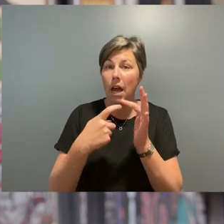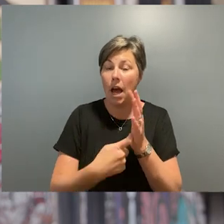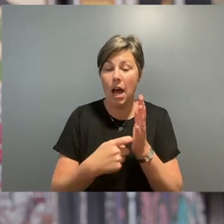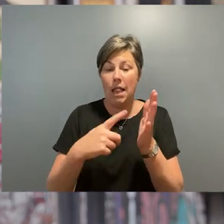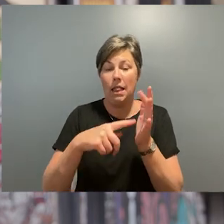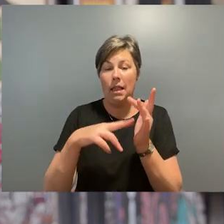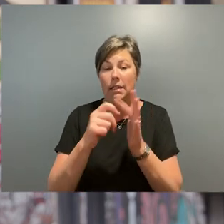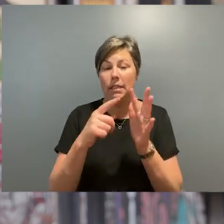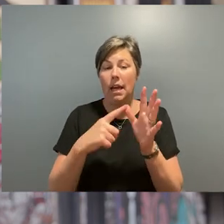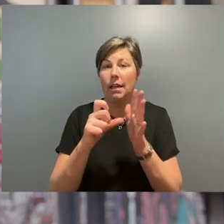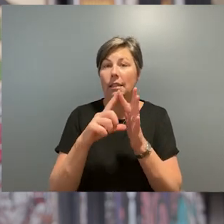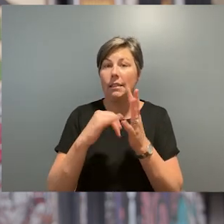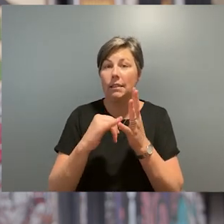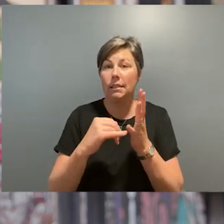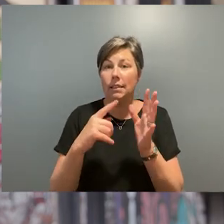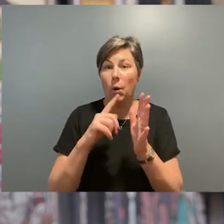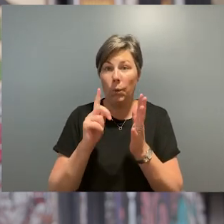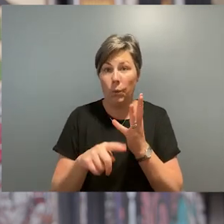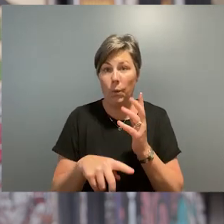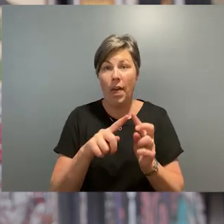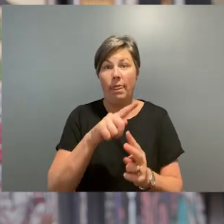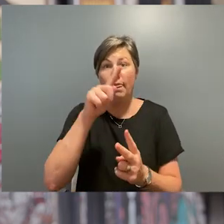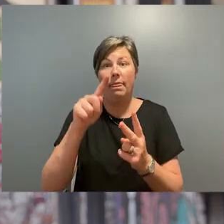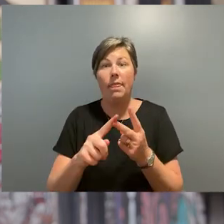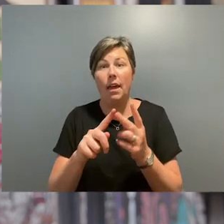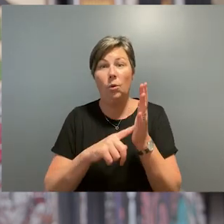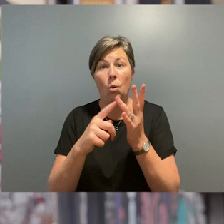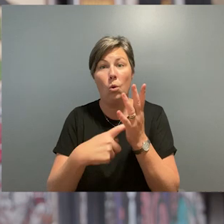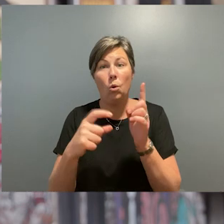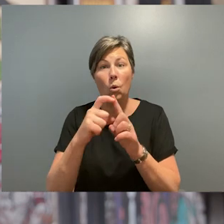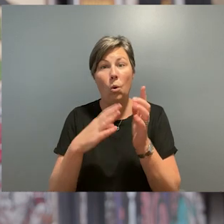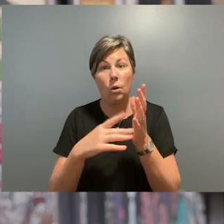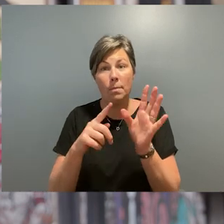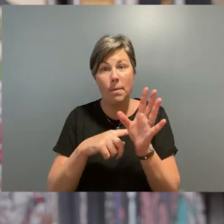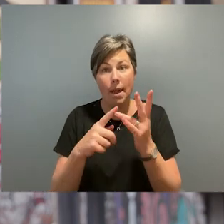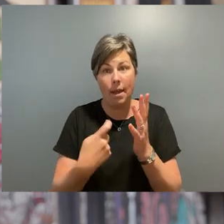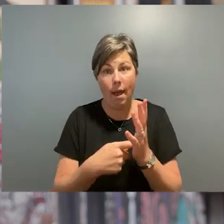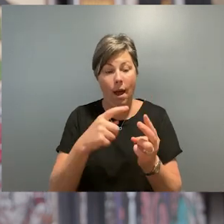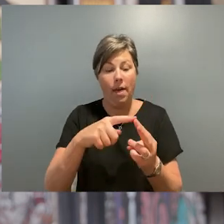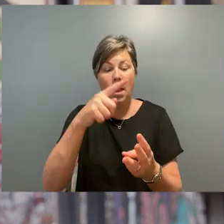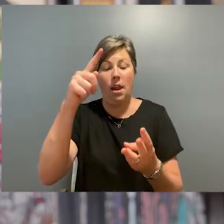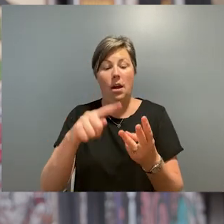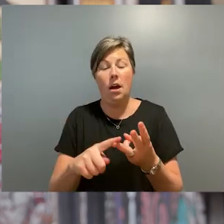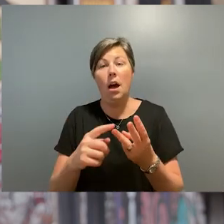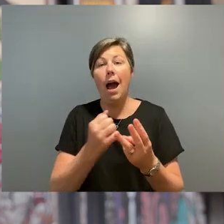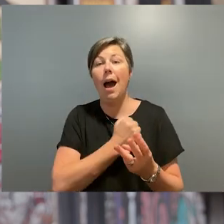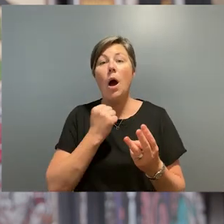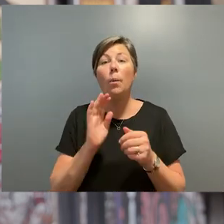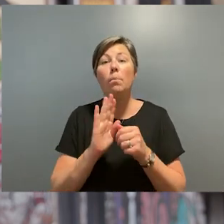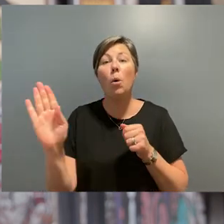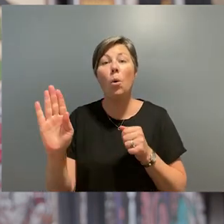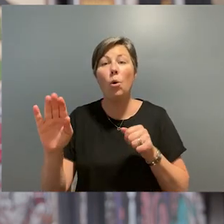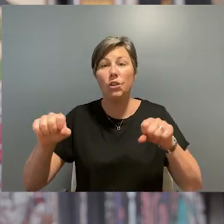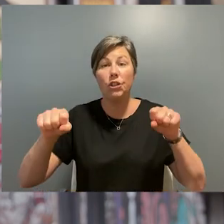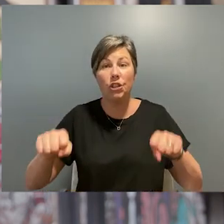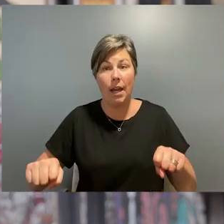before it was postponed. We'll then hear from the Lord Mayor of Melbourne, Sally Capp, and our Board Chair, Mark Henry. Then